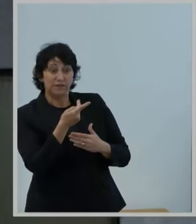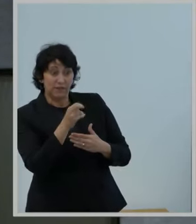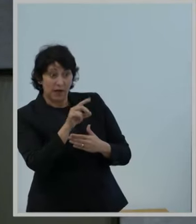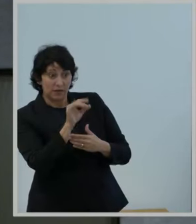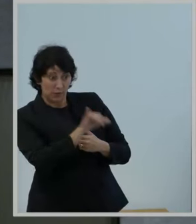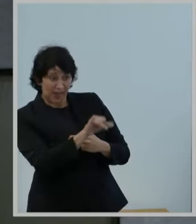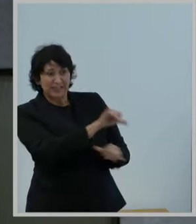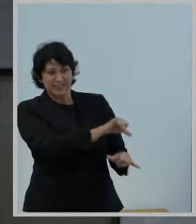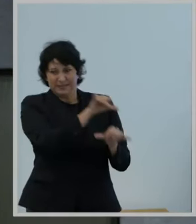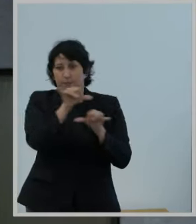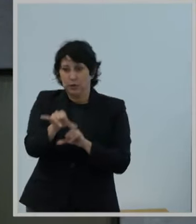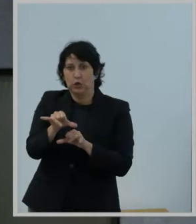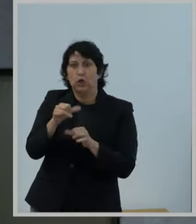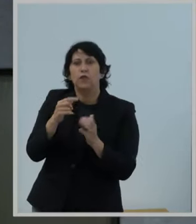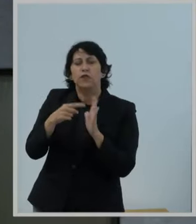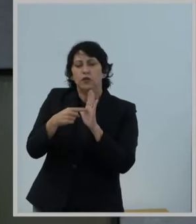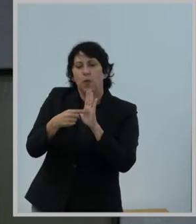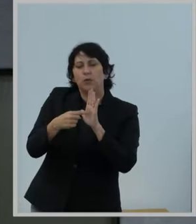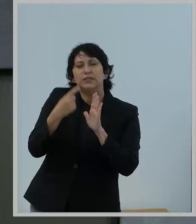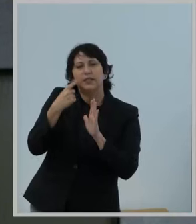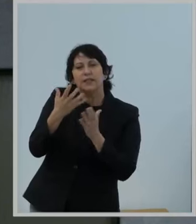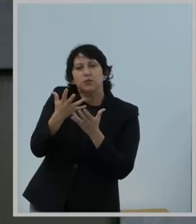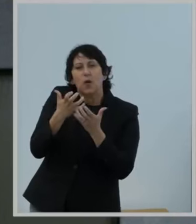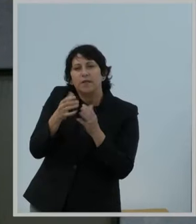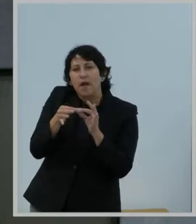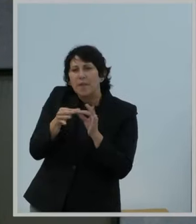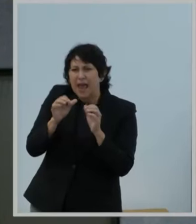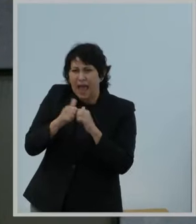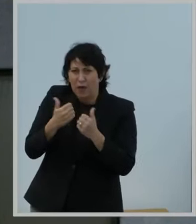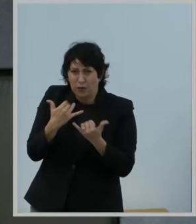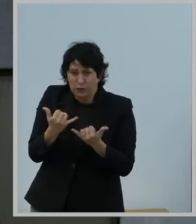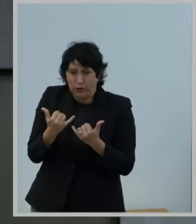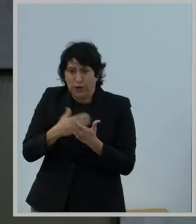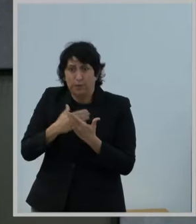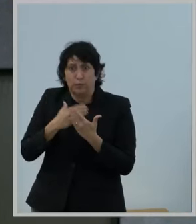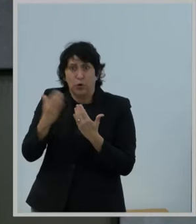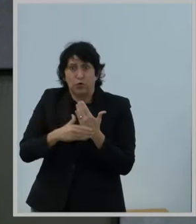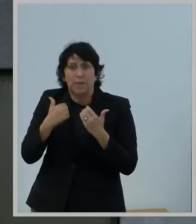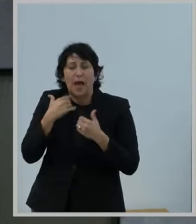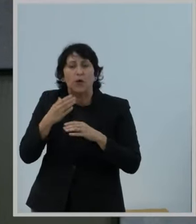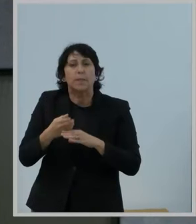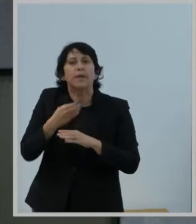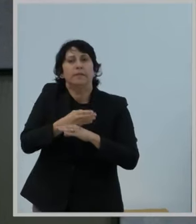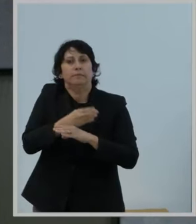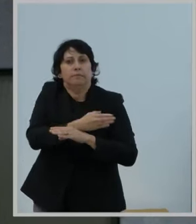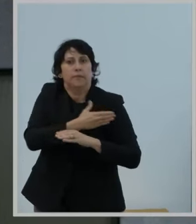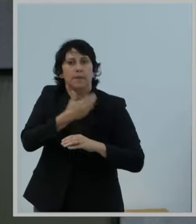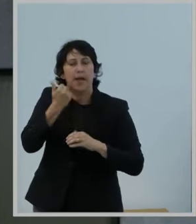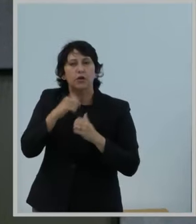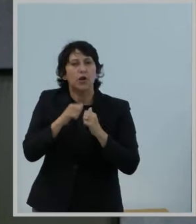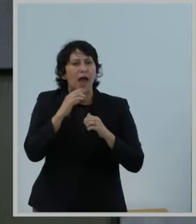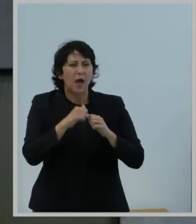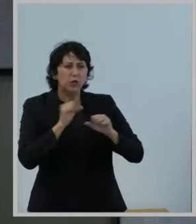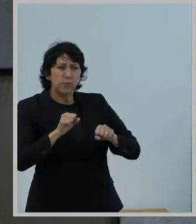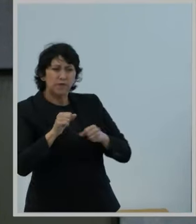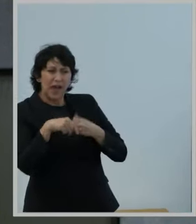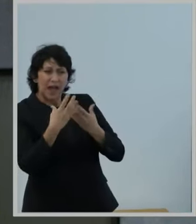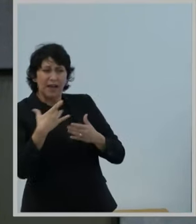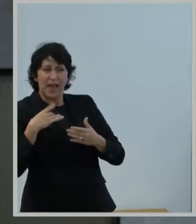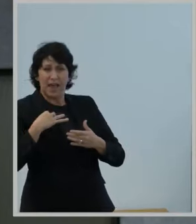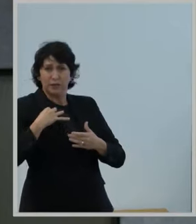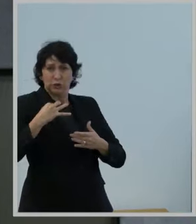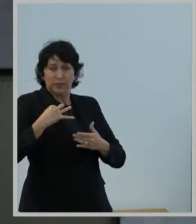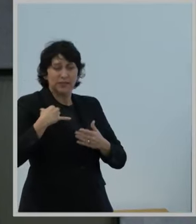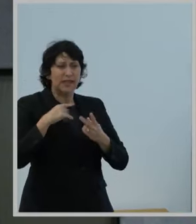addition, the notice seeks comment on how the current program can be improved and updated, including how to determine mobile provider eligibility, how funds should be